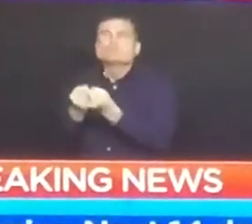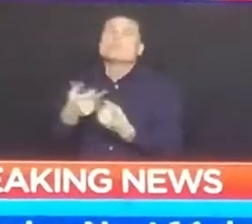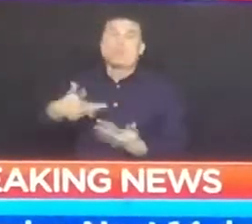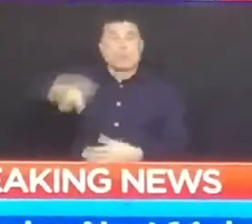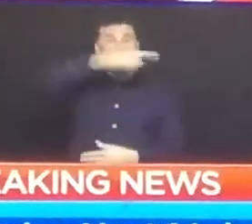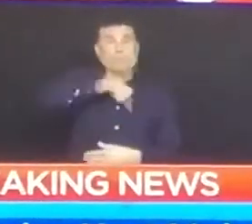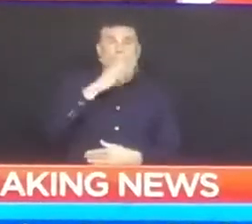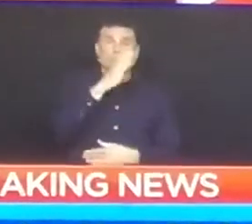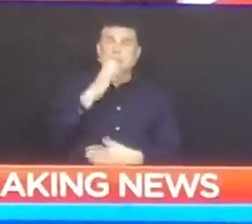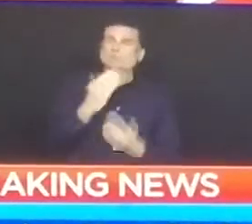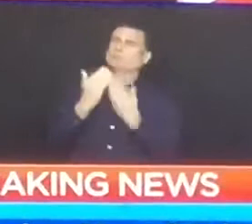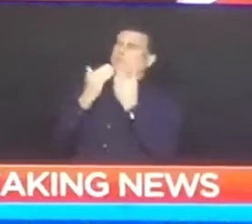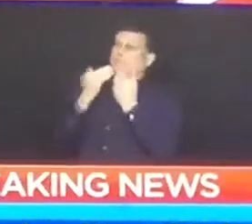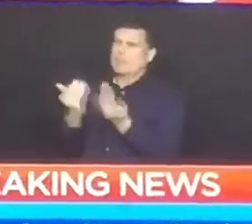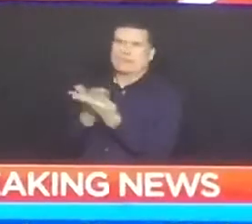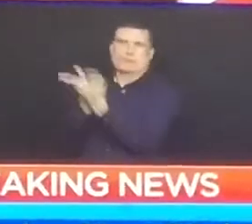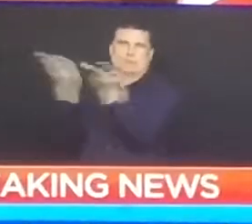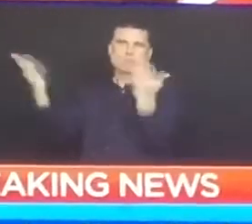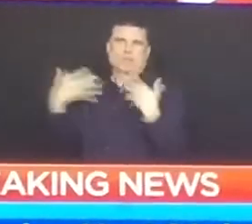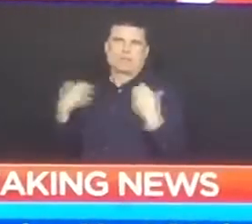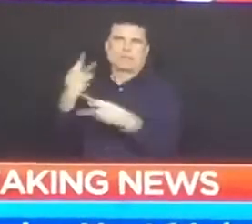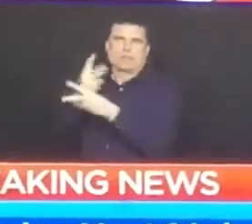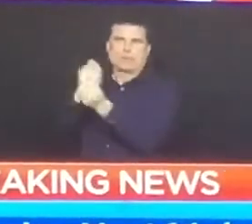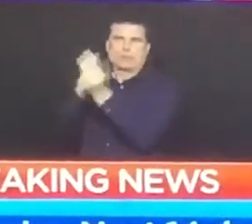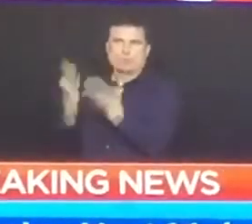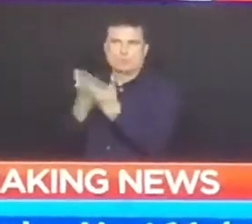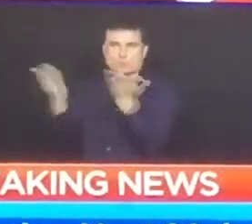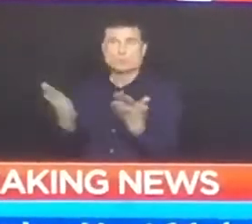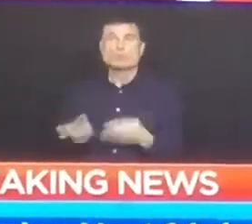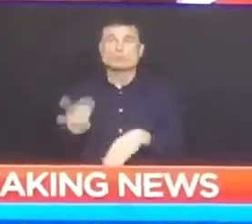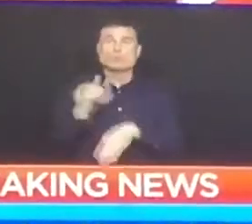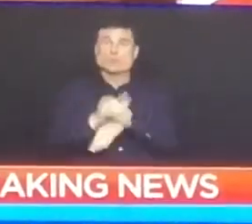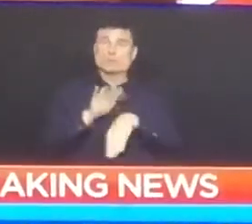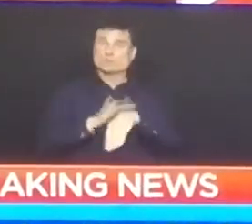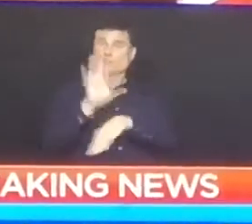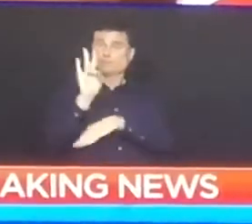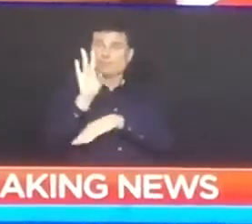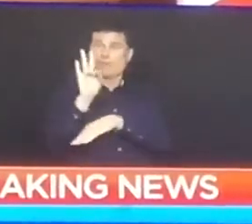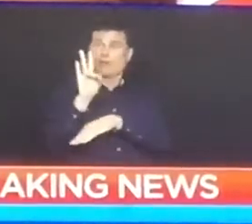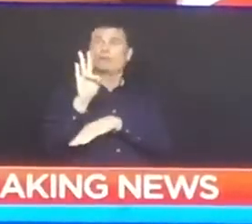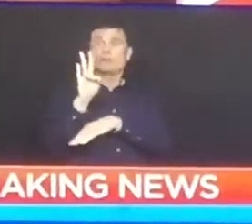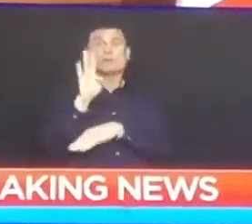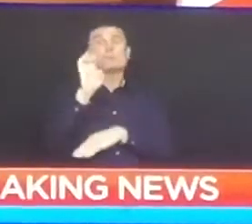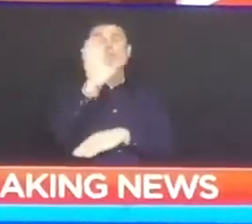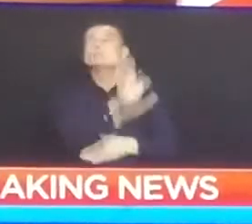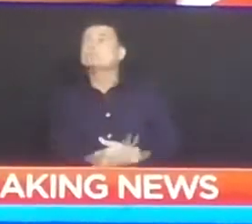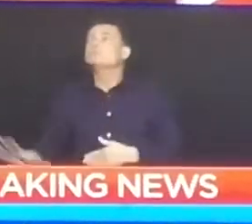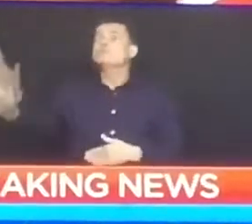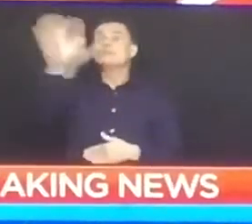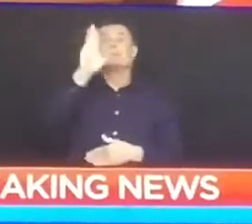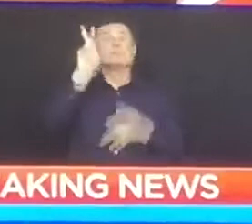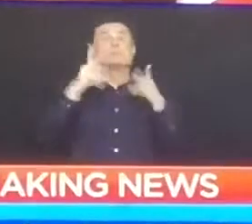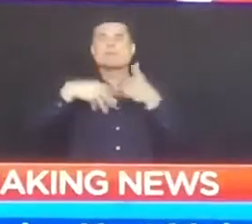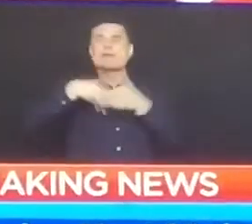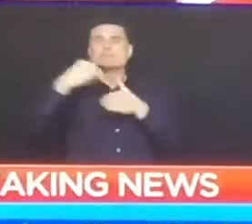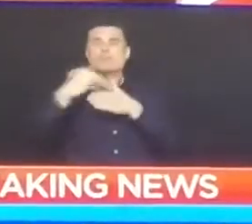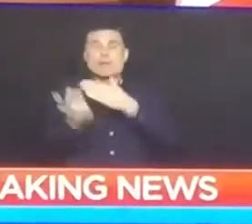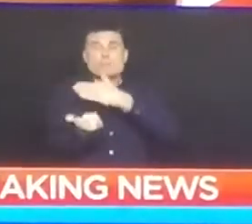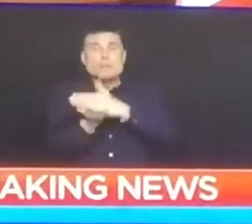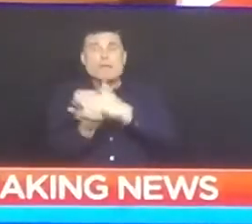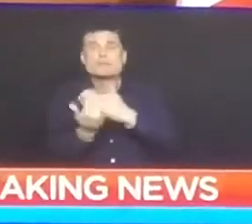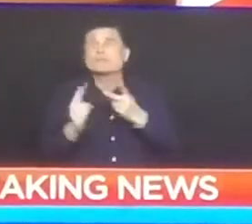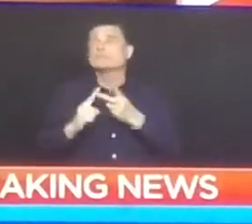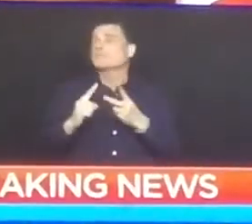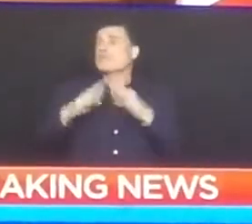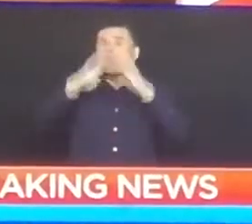their front porches, banging pots and pans to show our support for the work you're doing. It's our small way of saying we're in this with